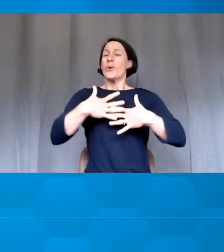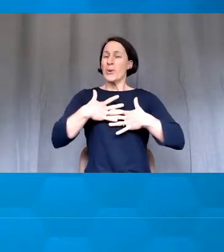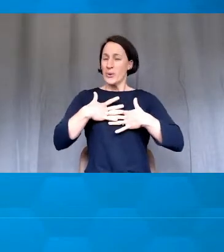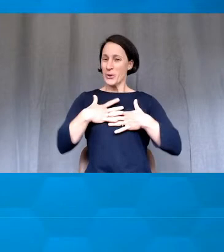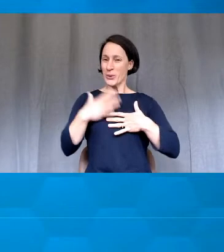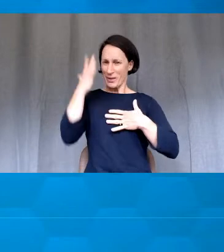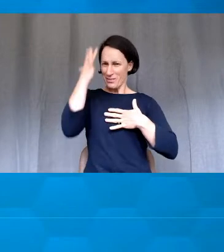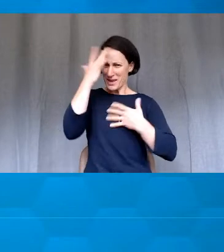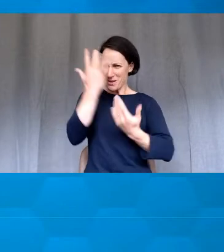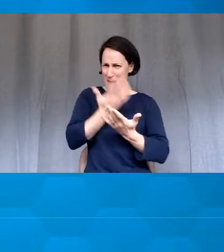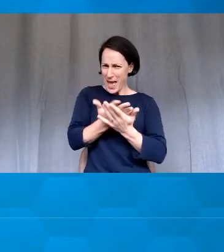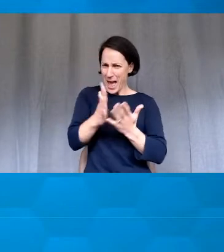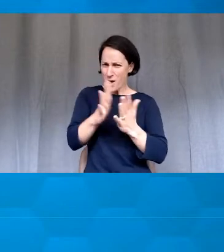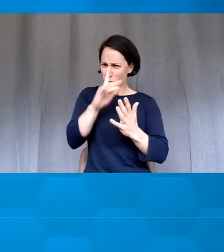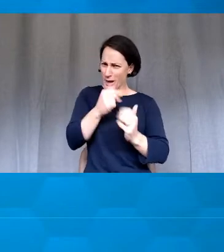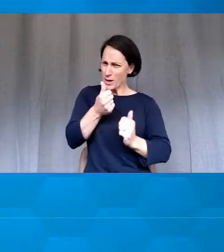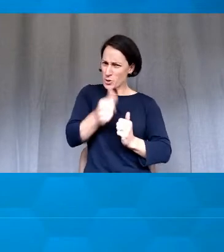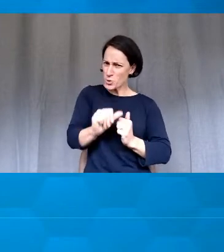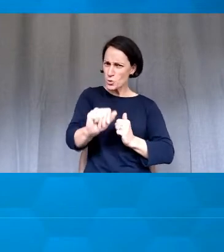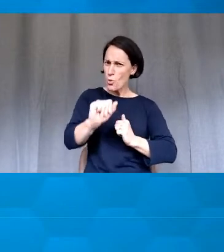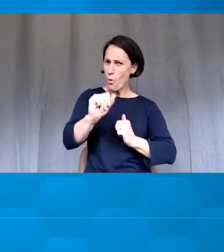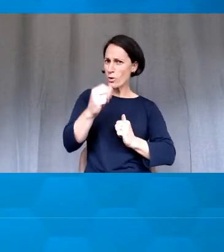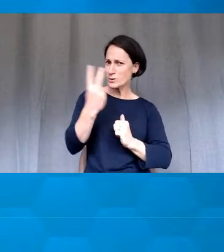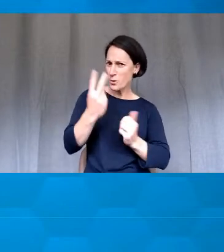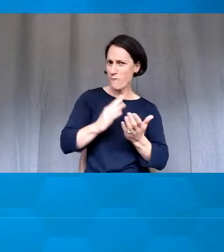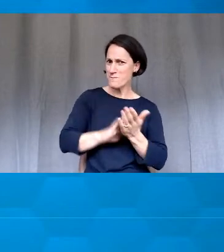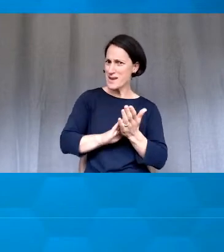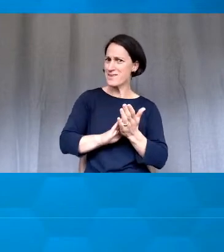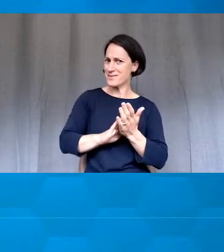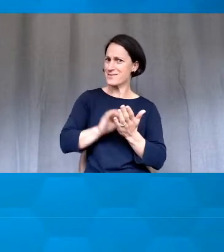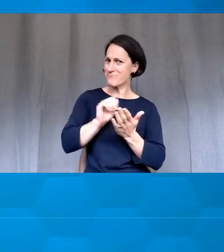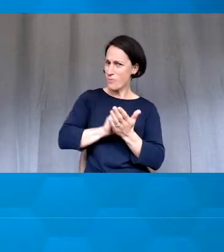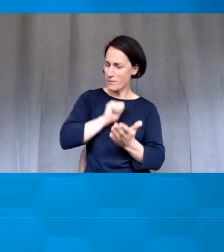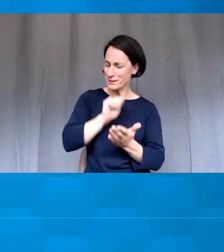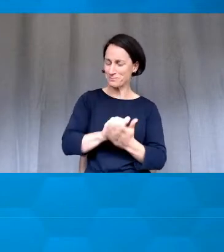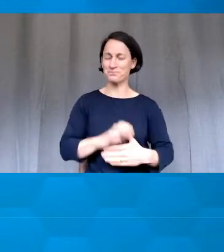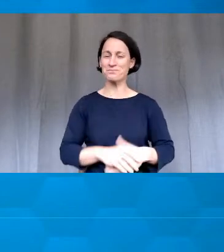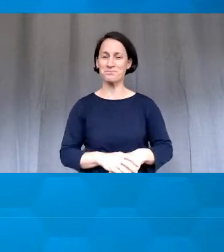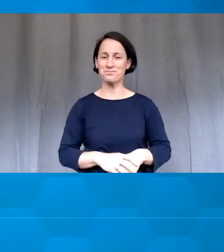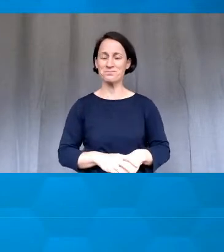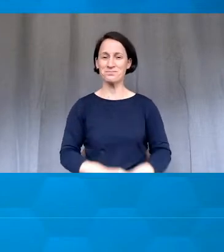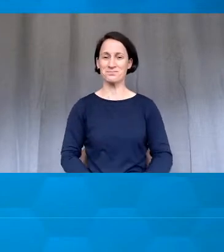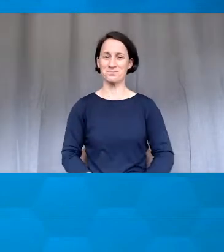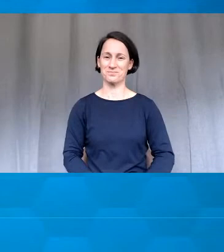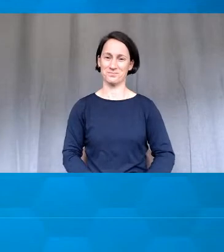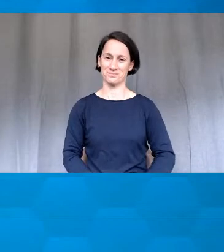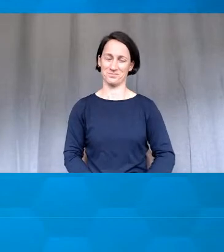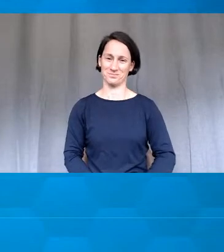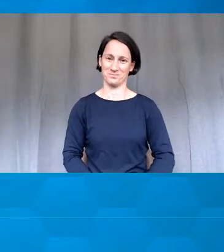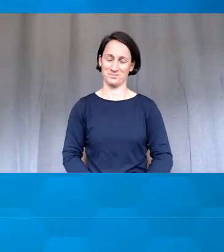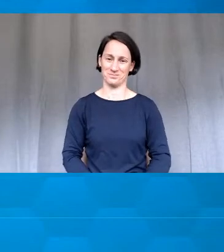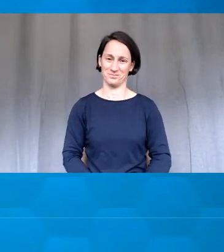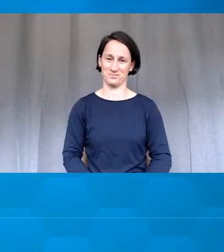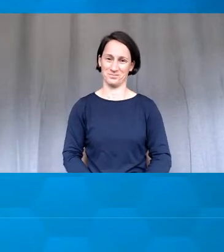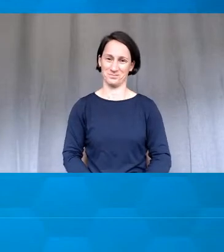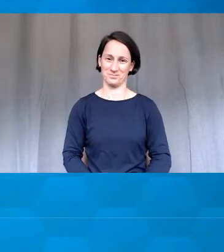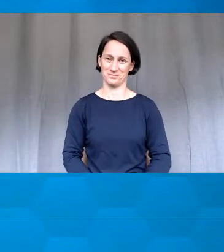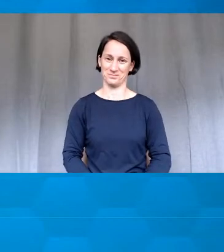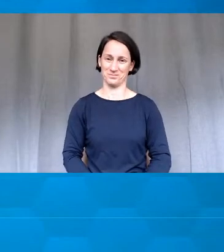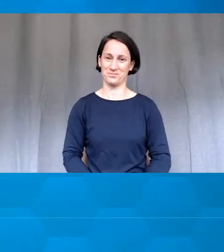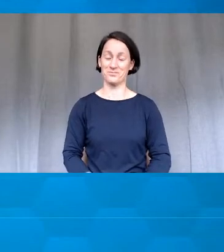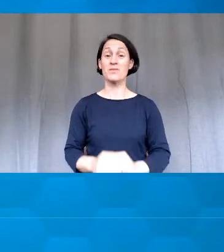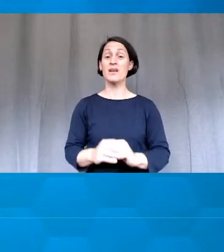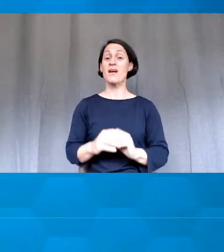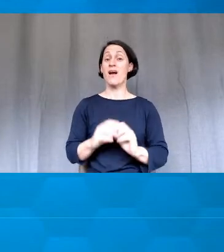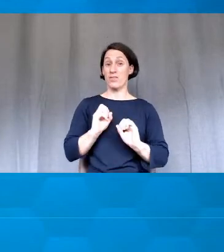invest these 12 minutes really well, because as you're going to see, it truly matters. So the feedback distribution